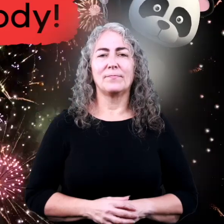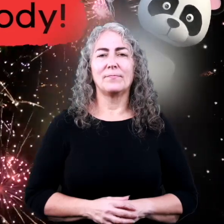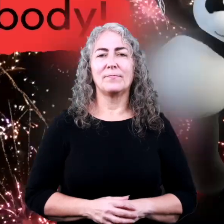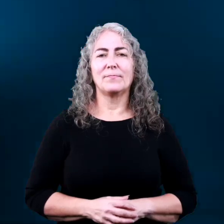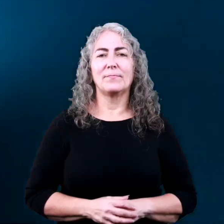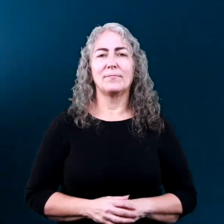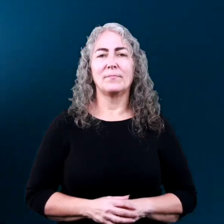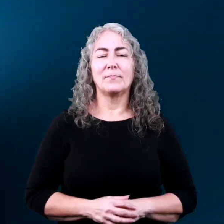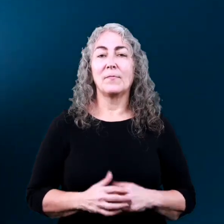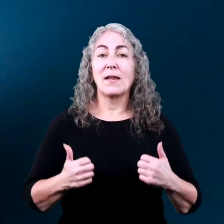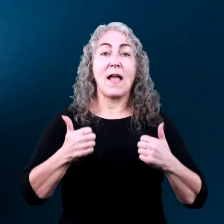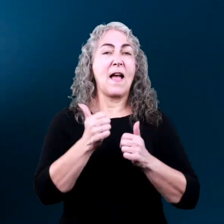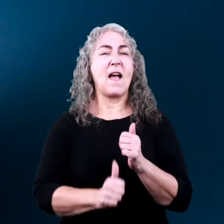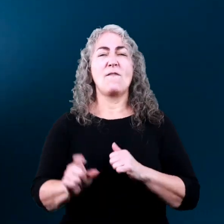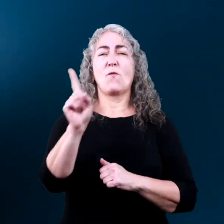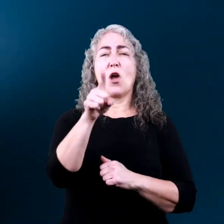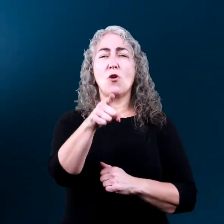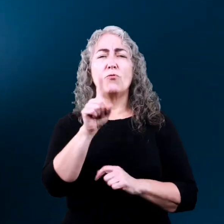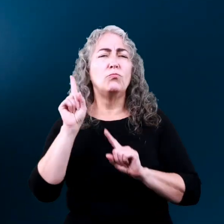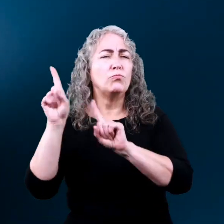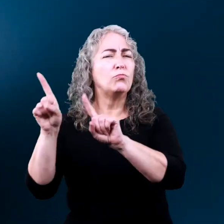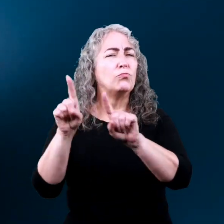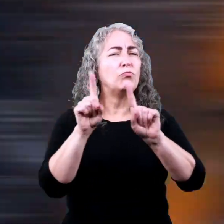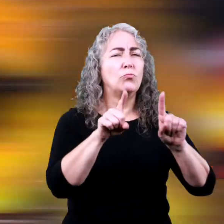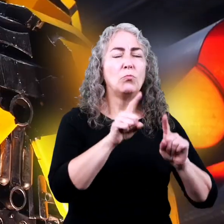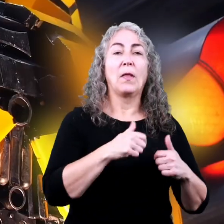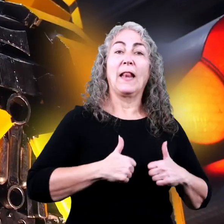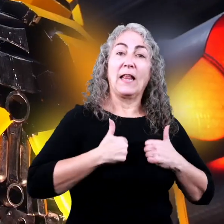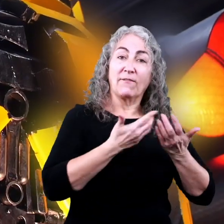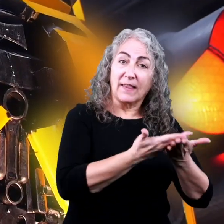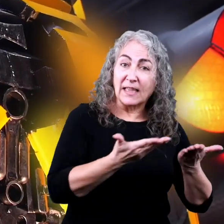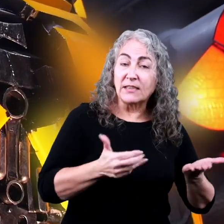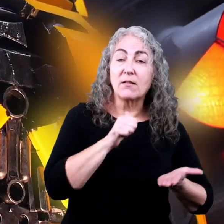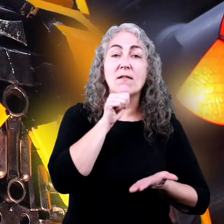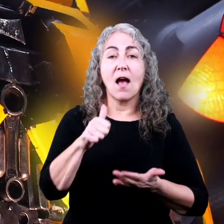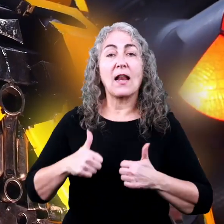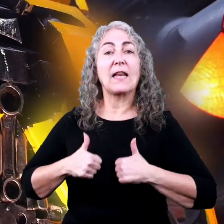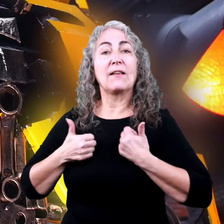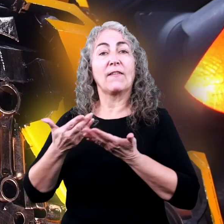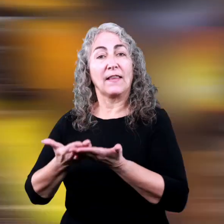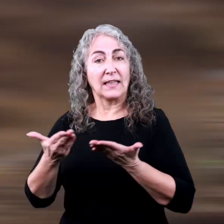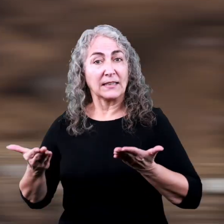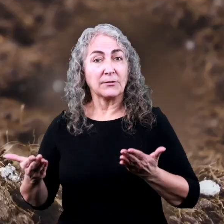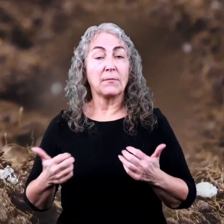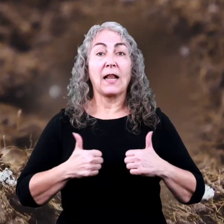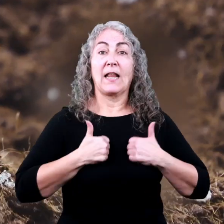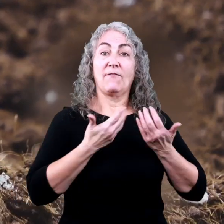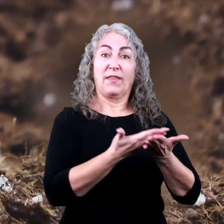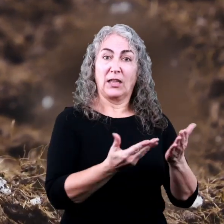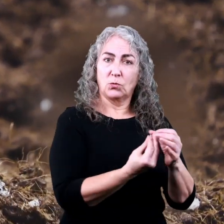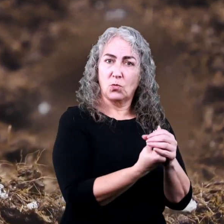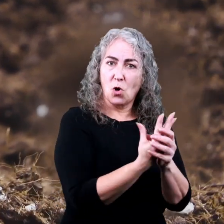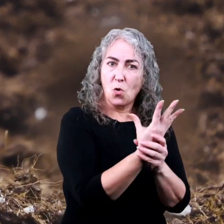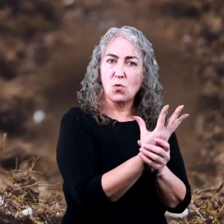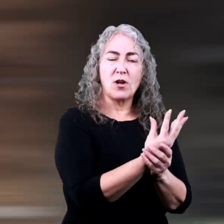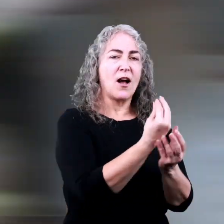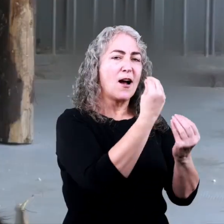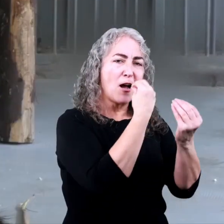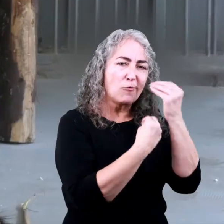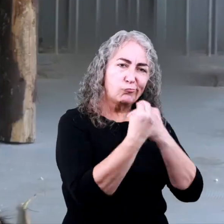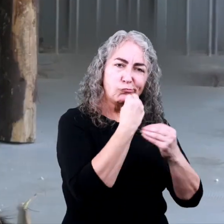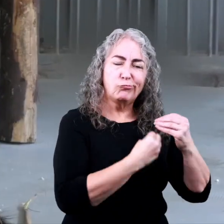Everywhere you go, there are living and non-living things Living things grow,